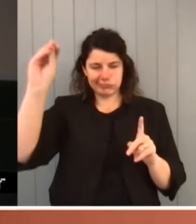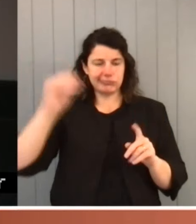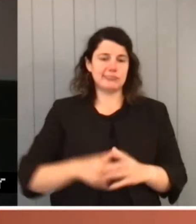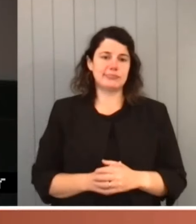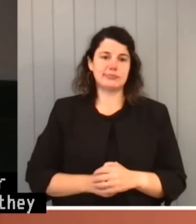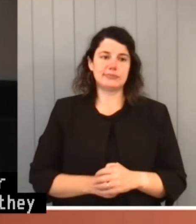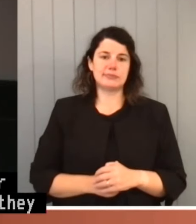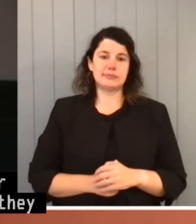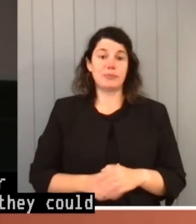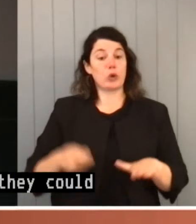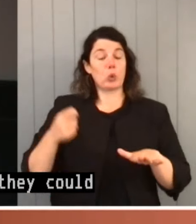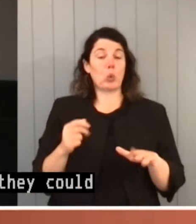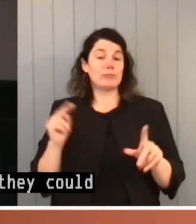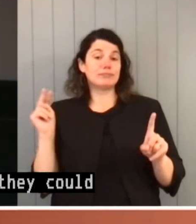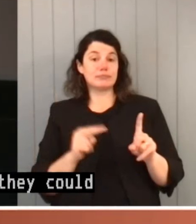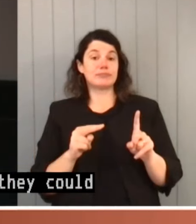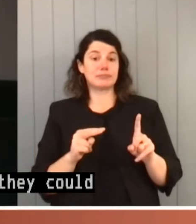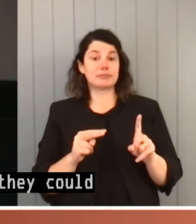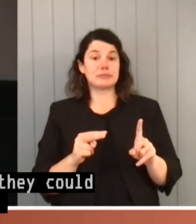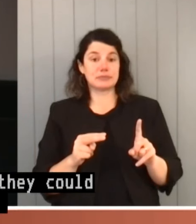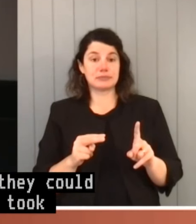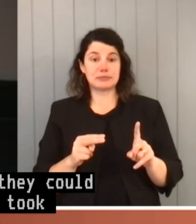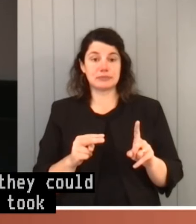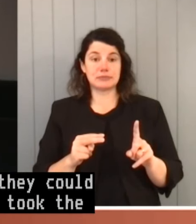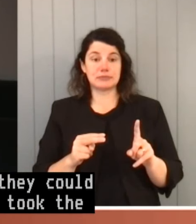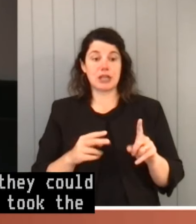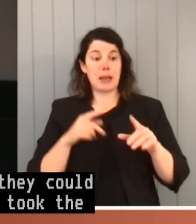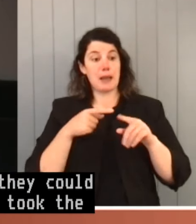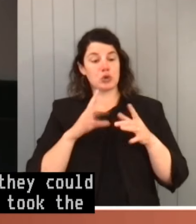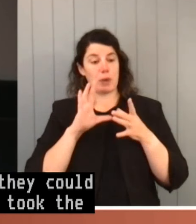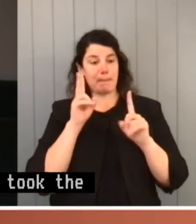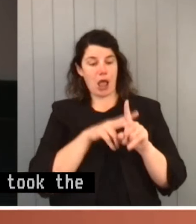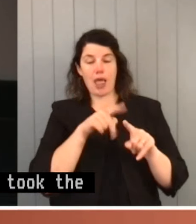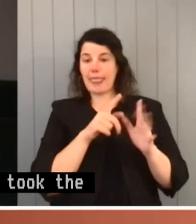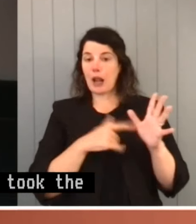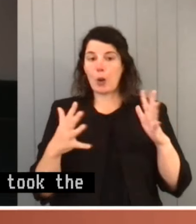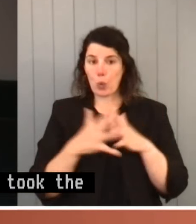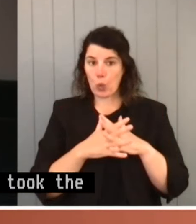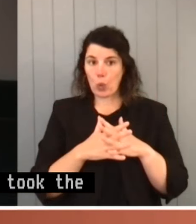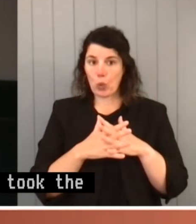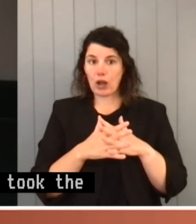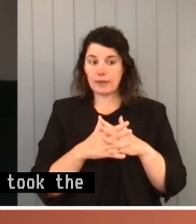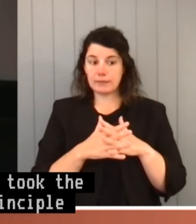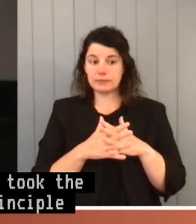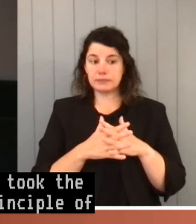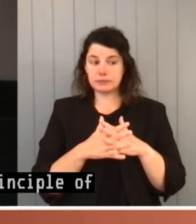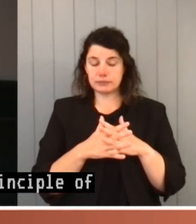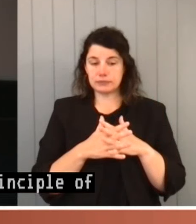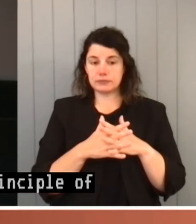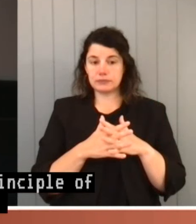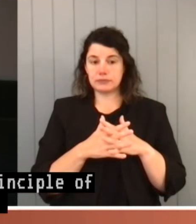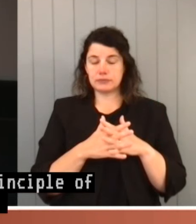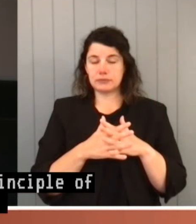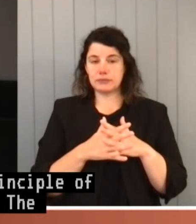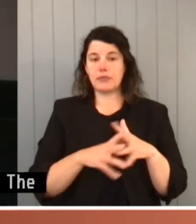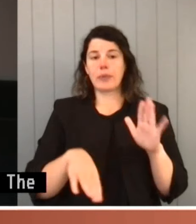took the view that, applying that principle of legality, that you don't, the principle of legality being the principle about a narrow